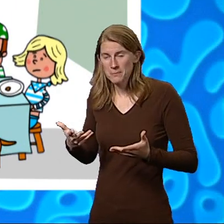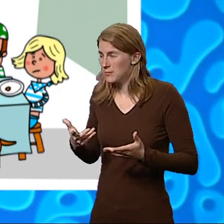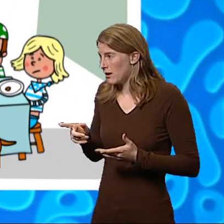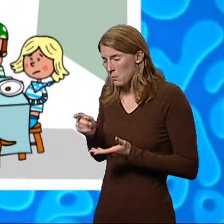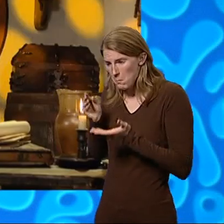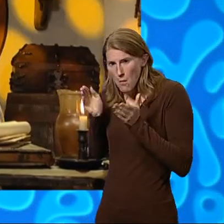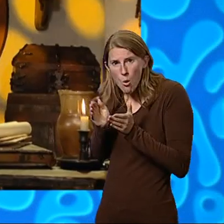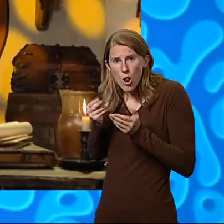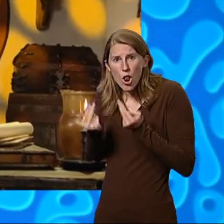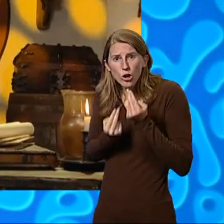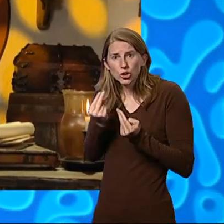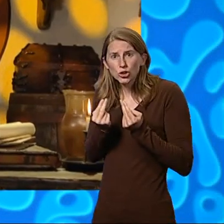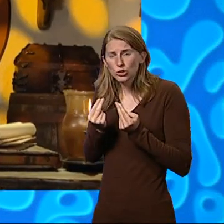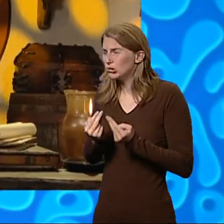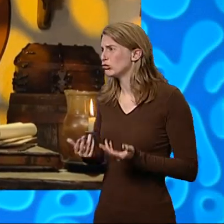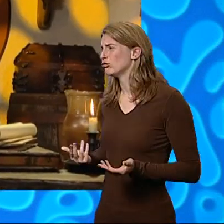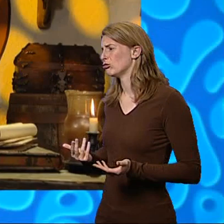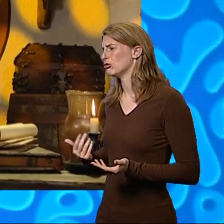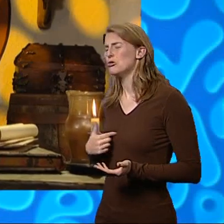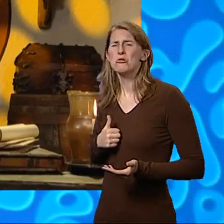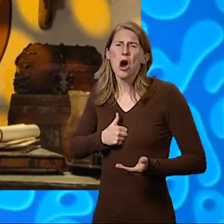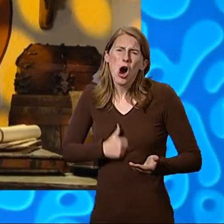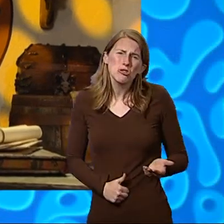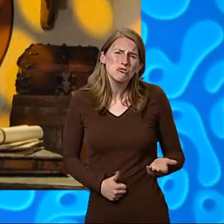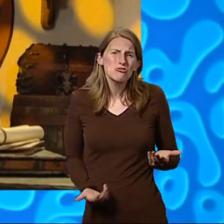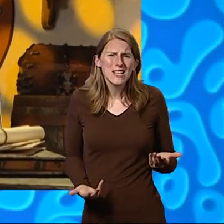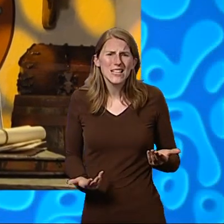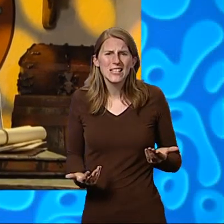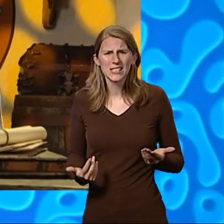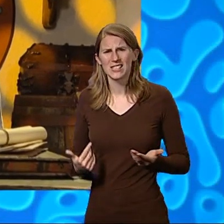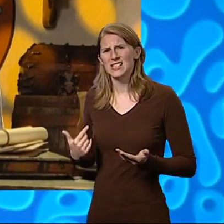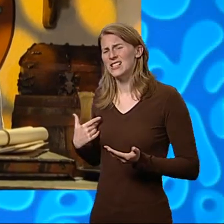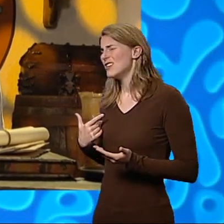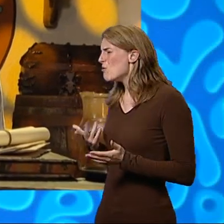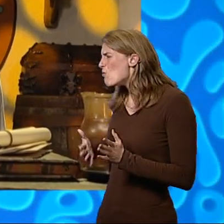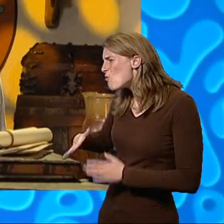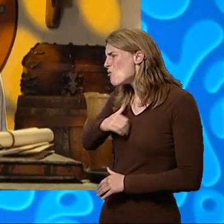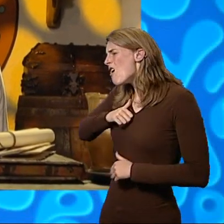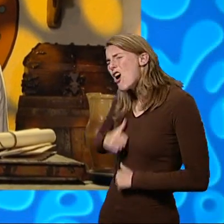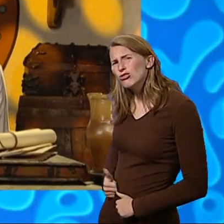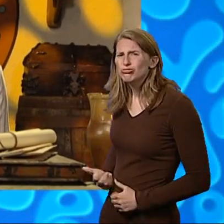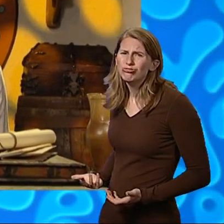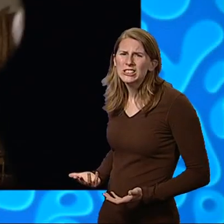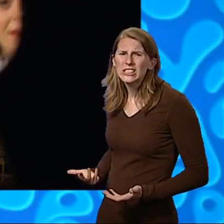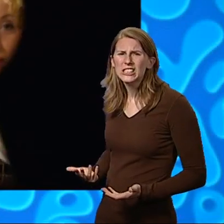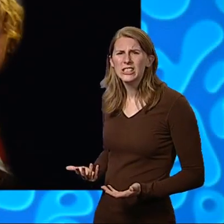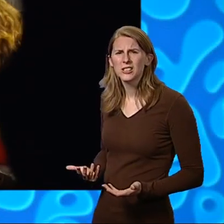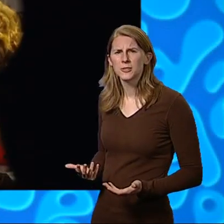small lunch. I'm hungry, moaned Ziggy. We're all hungry, grumbled Corkella.